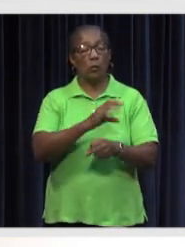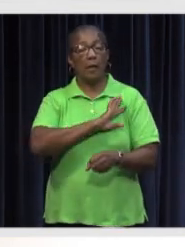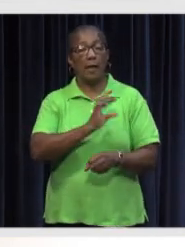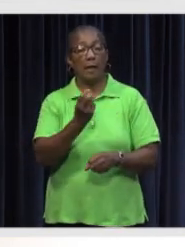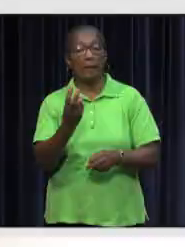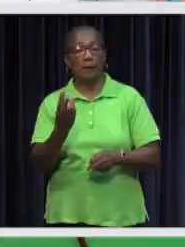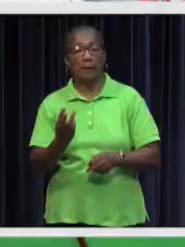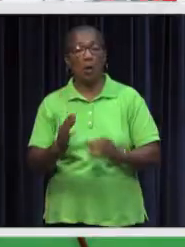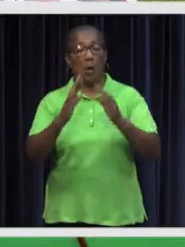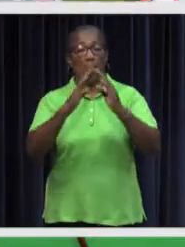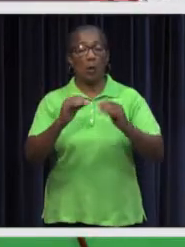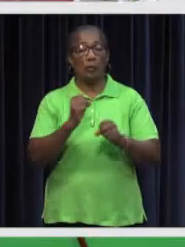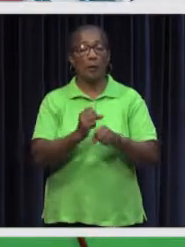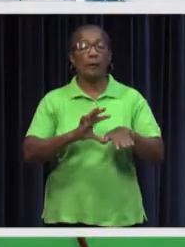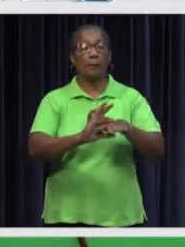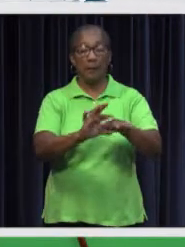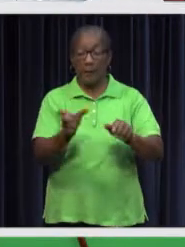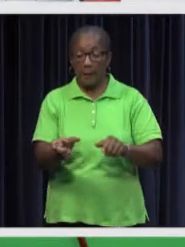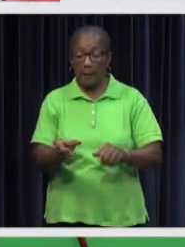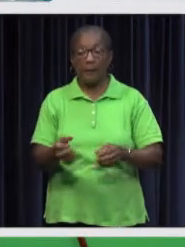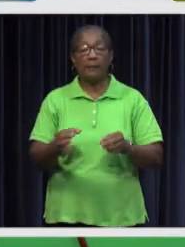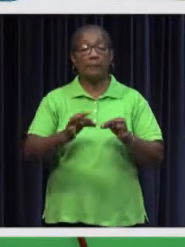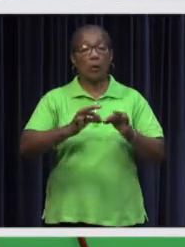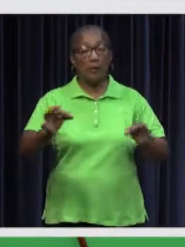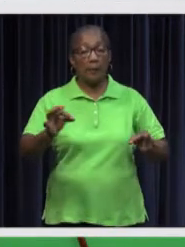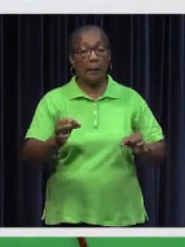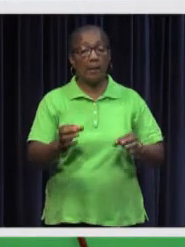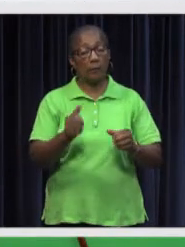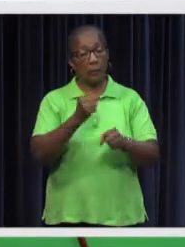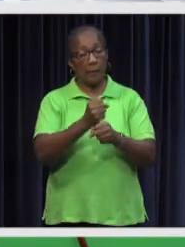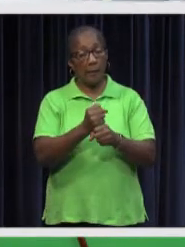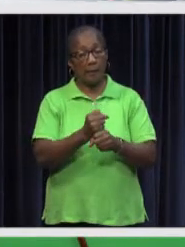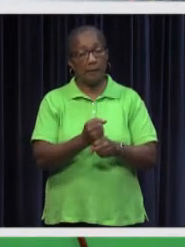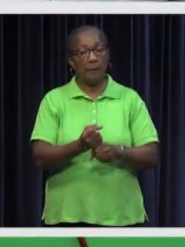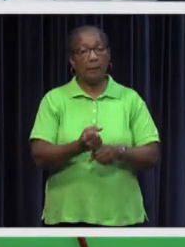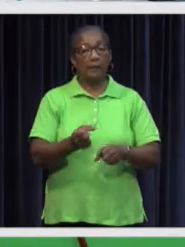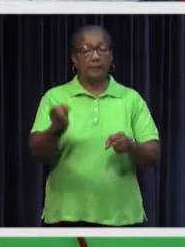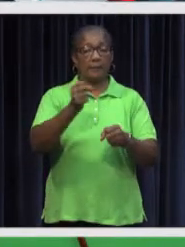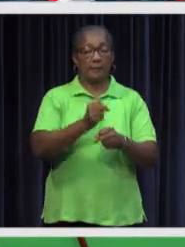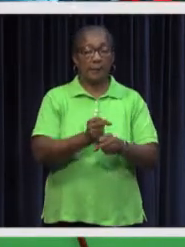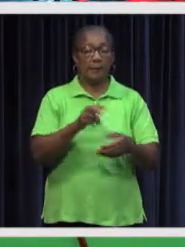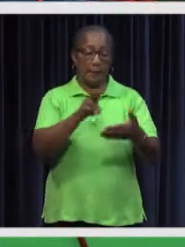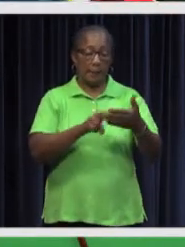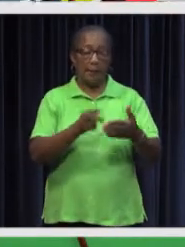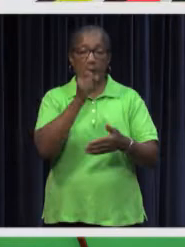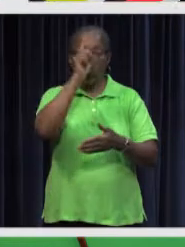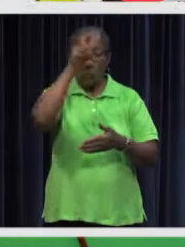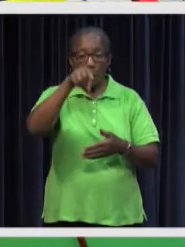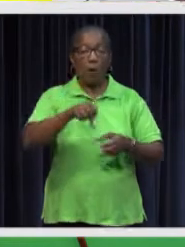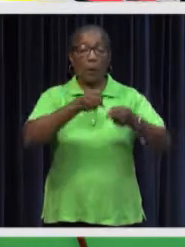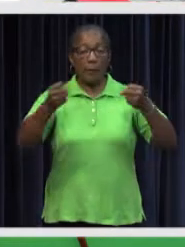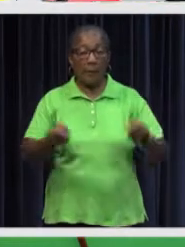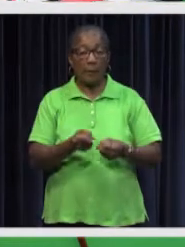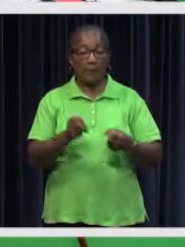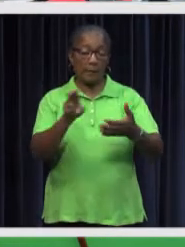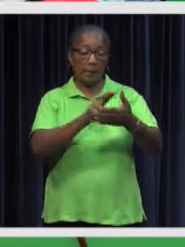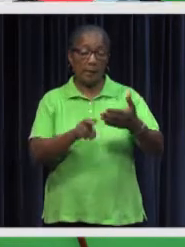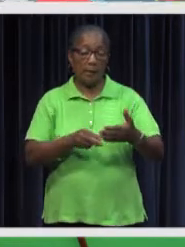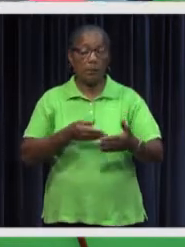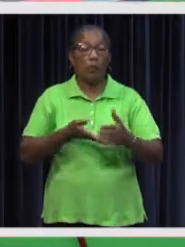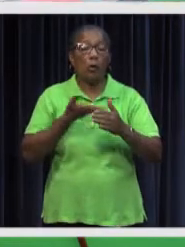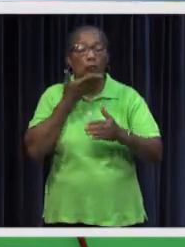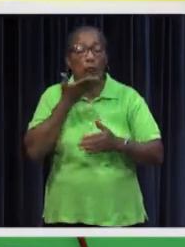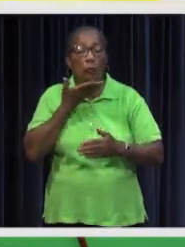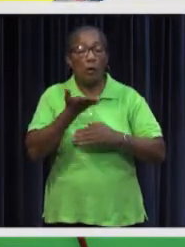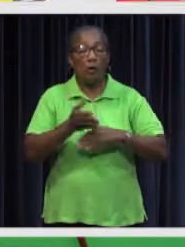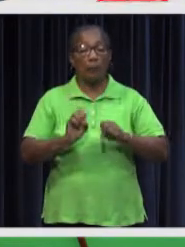institutions, some tutors are also active online. The foundation LASIKONI is an organization that wants to